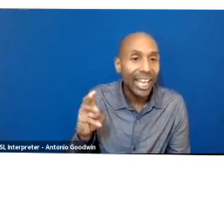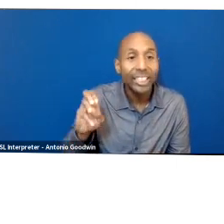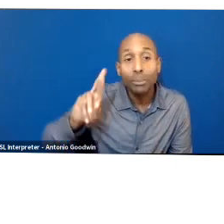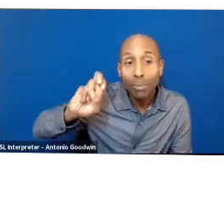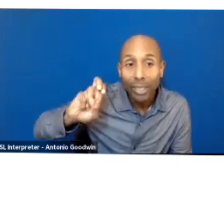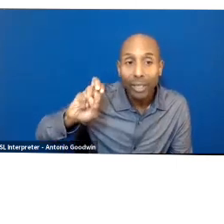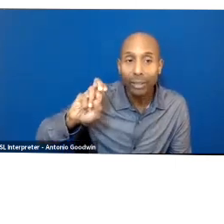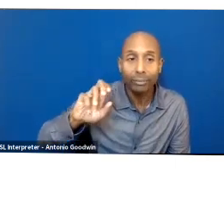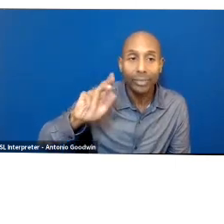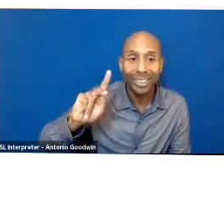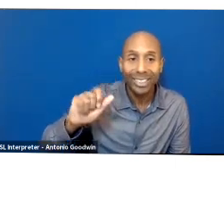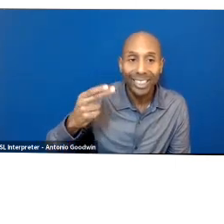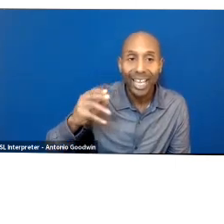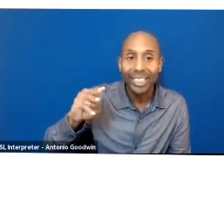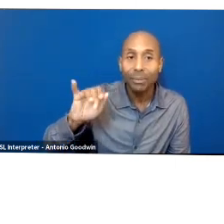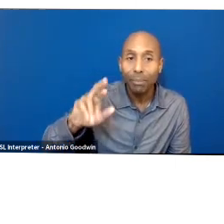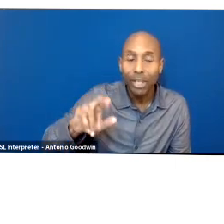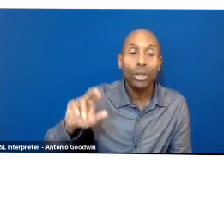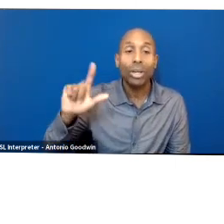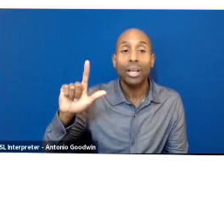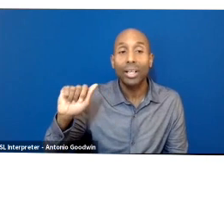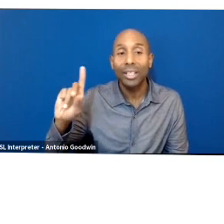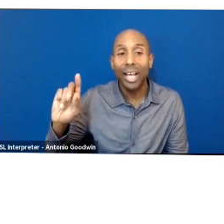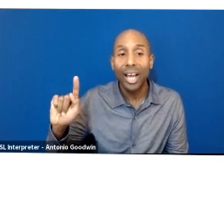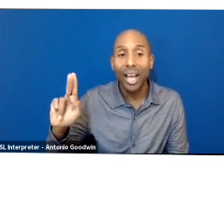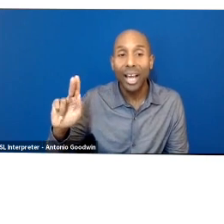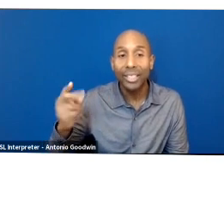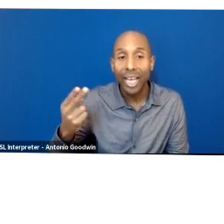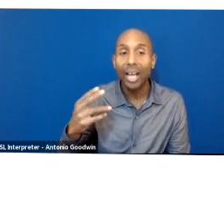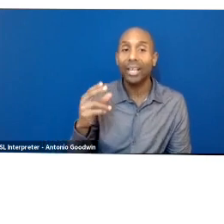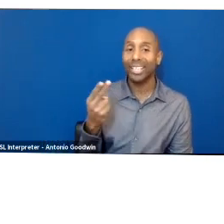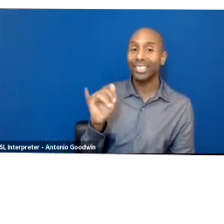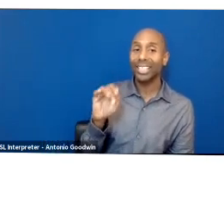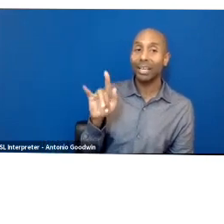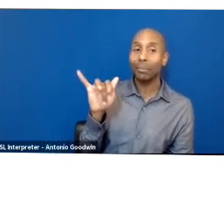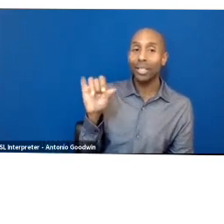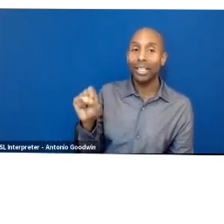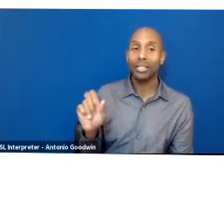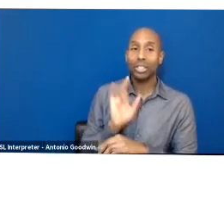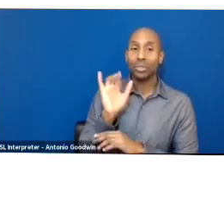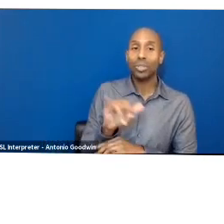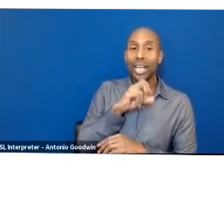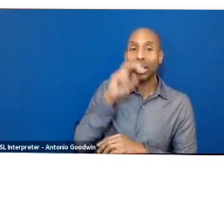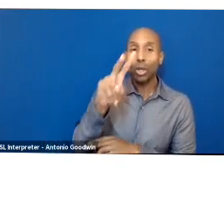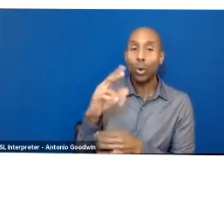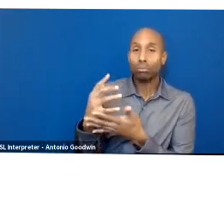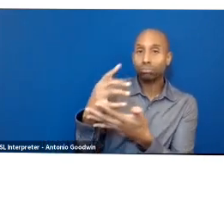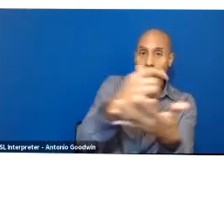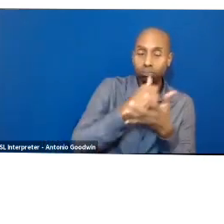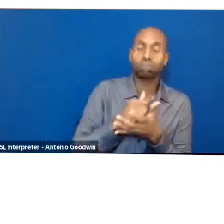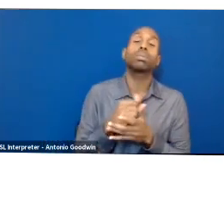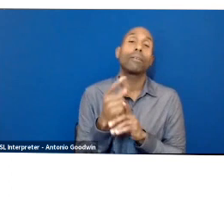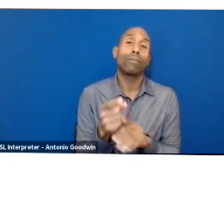from what is regionally specific, but also not forcing these materials to come. So by collecting the goats